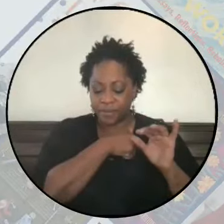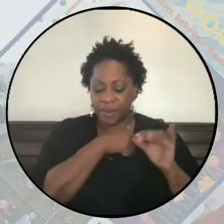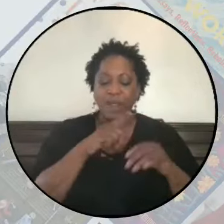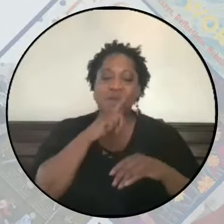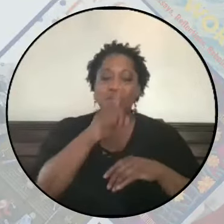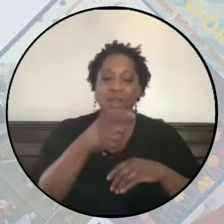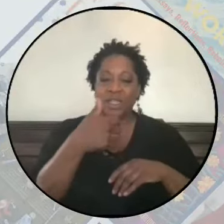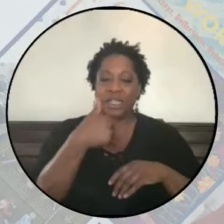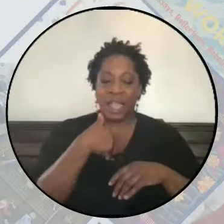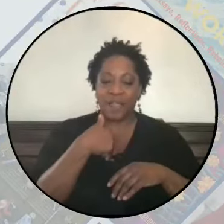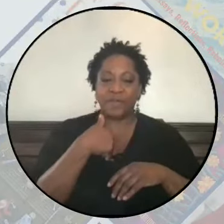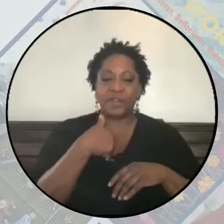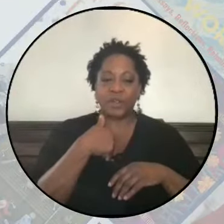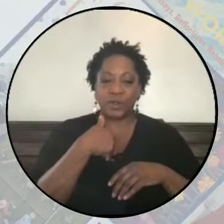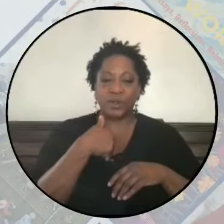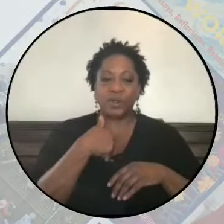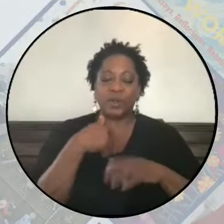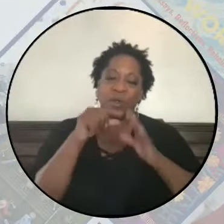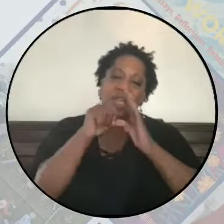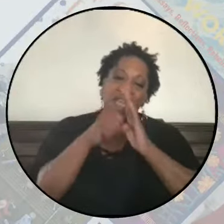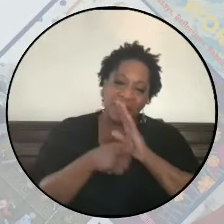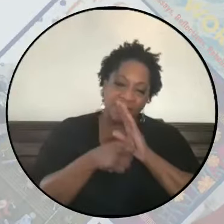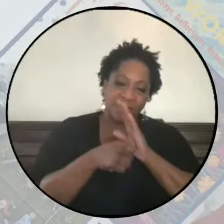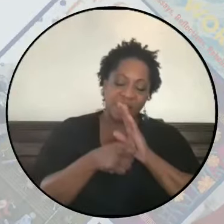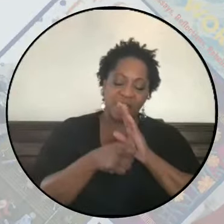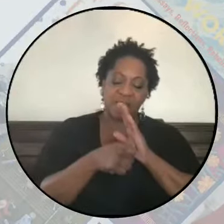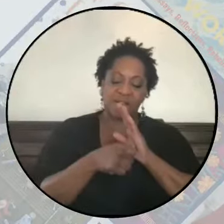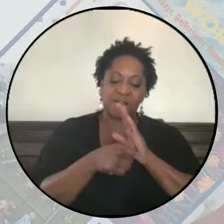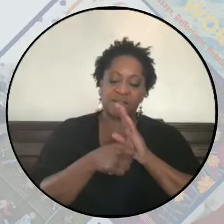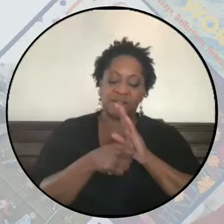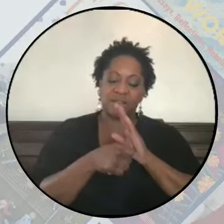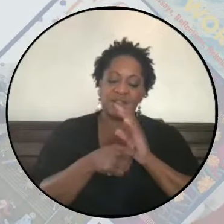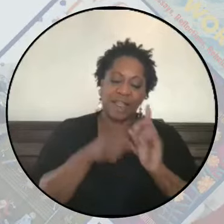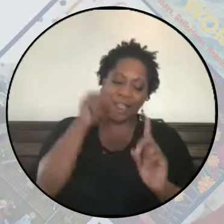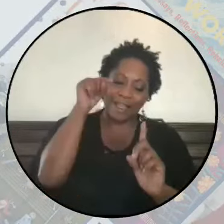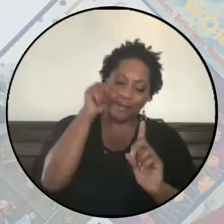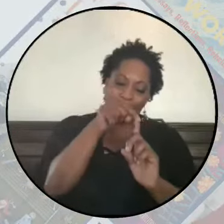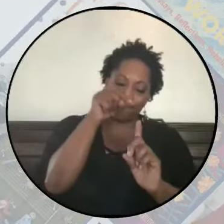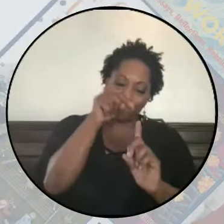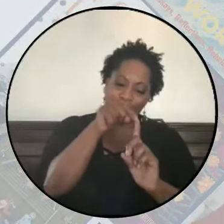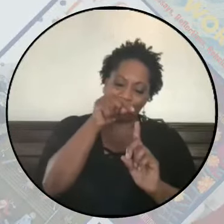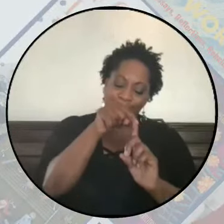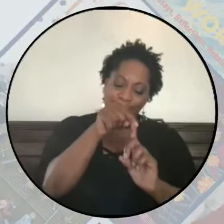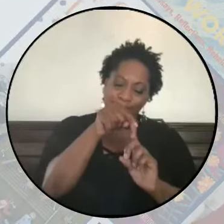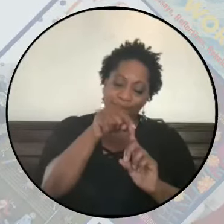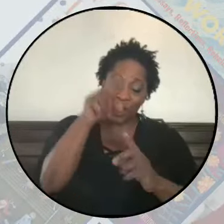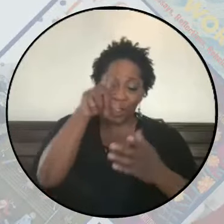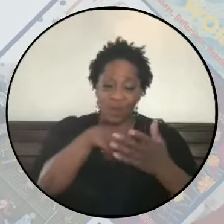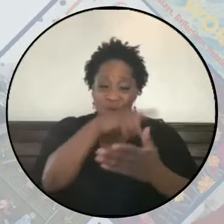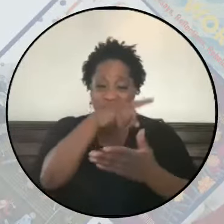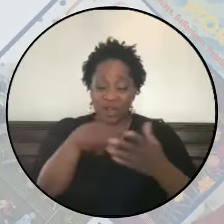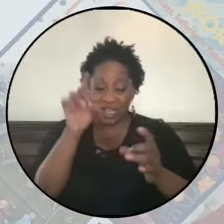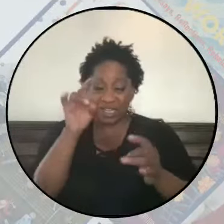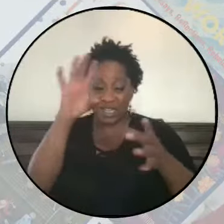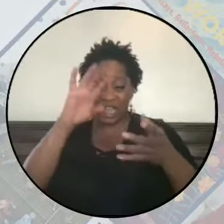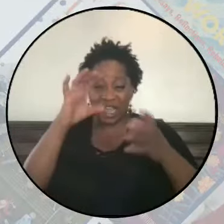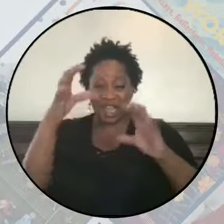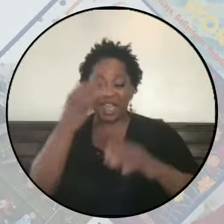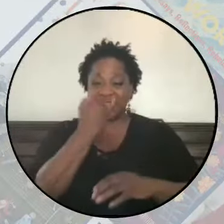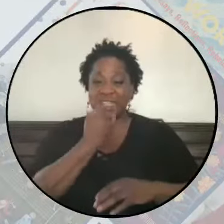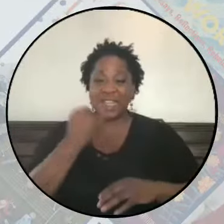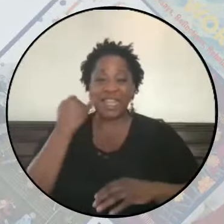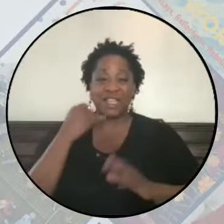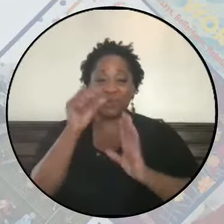really have to emphasize that to criticize the state of Israel